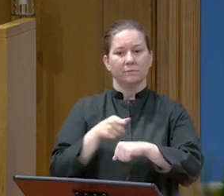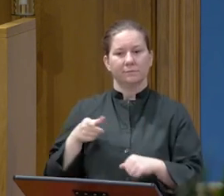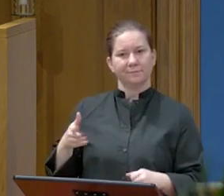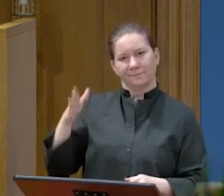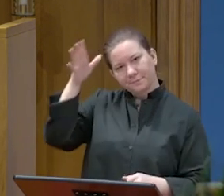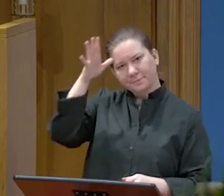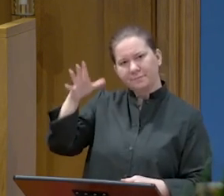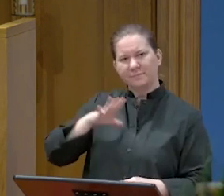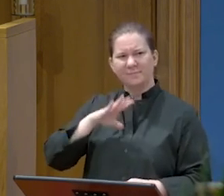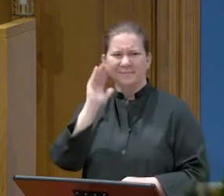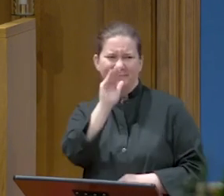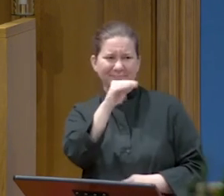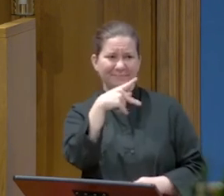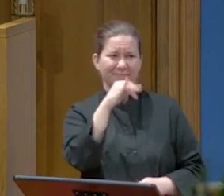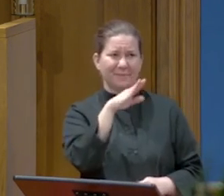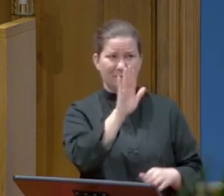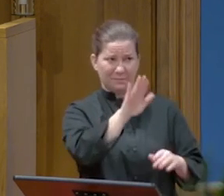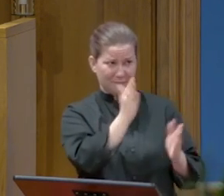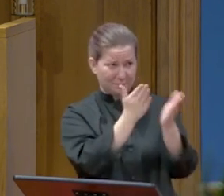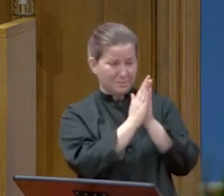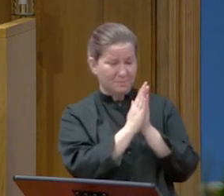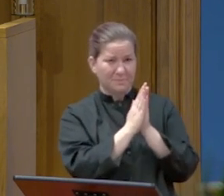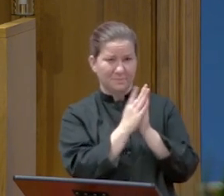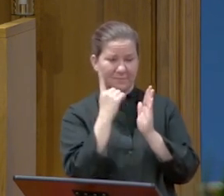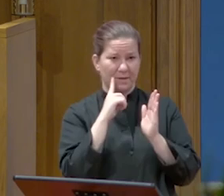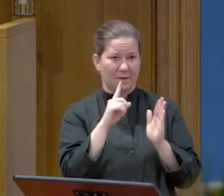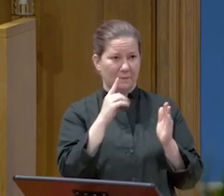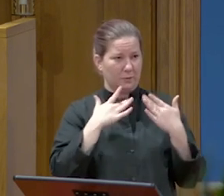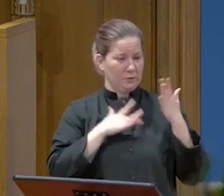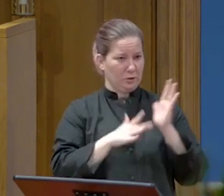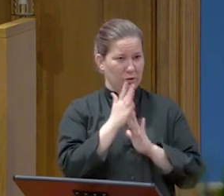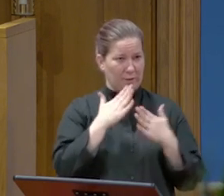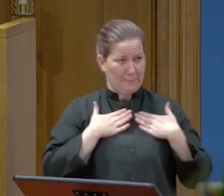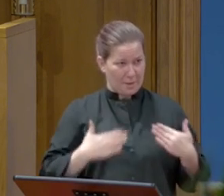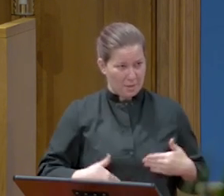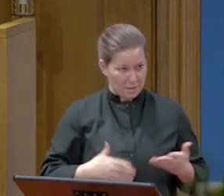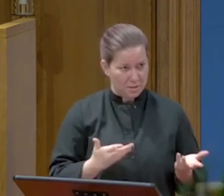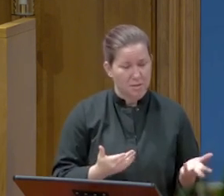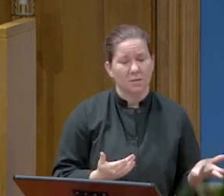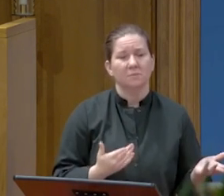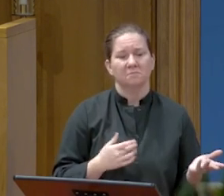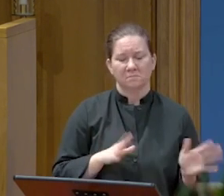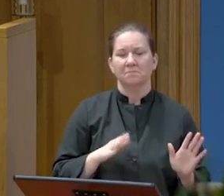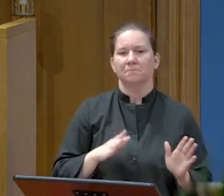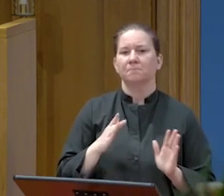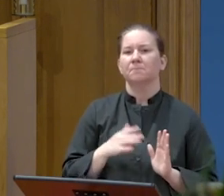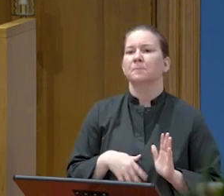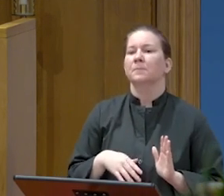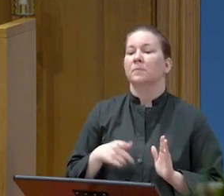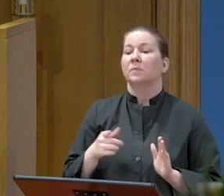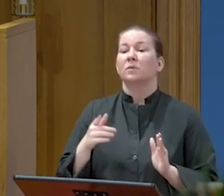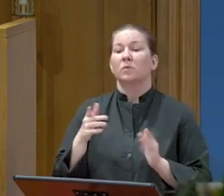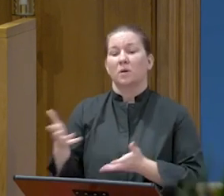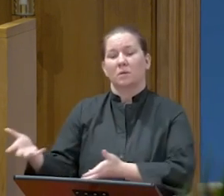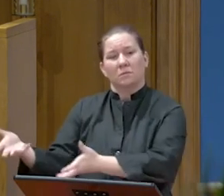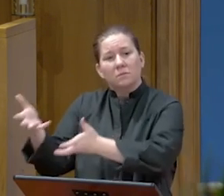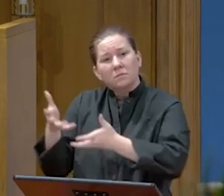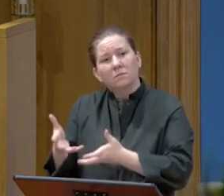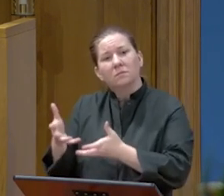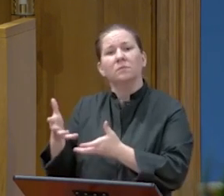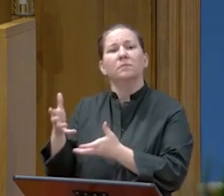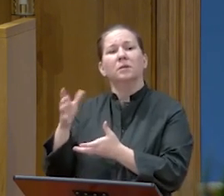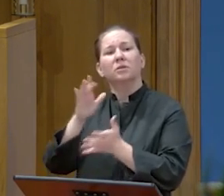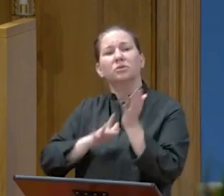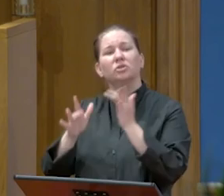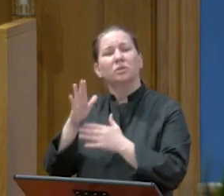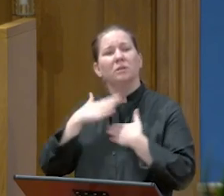went to Pilate and asked for the body of Jesus. Then he took it down, wrapped it in a linen cloth and laid